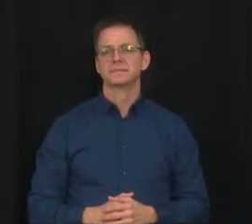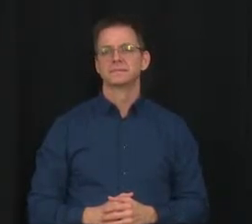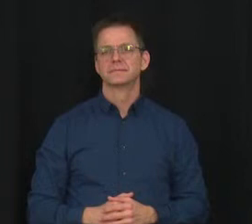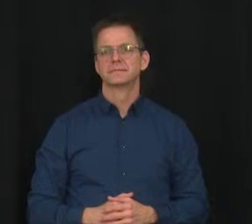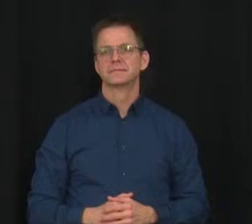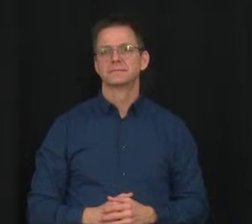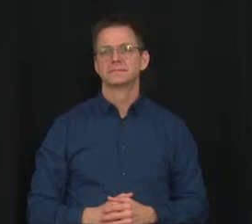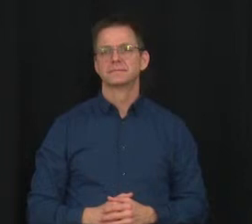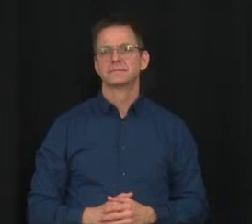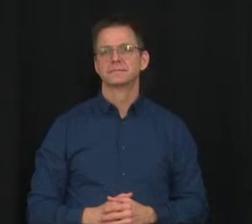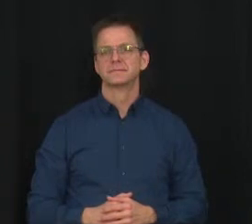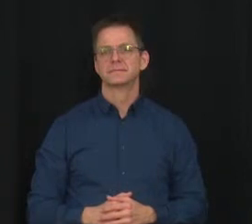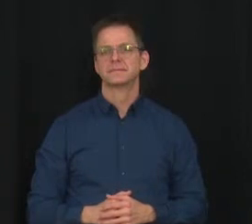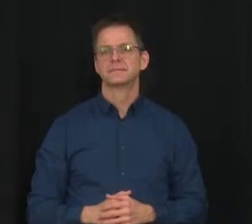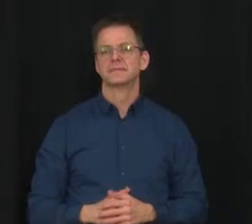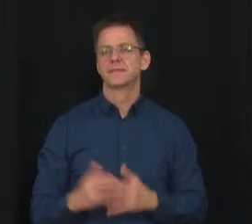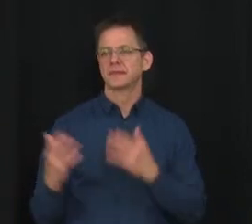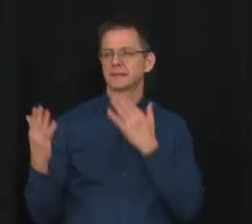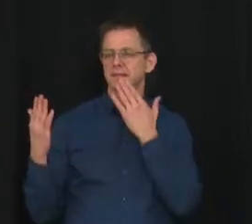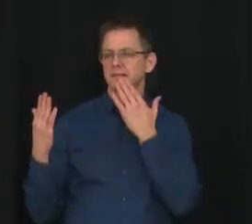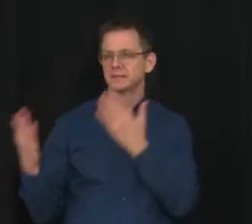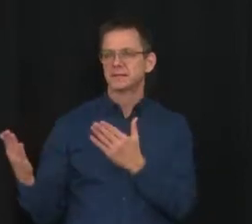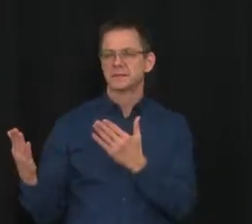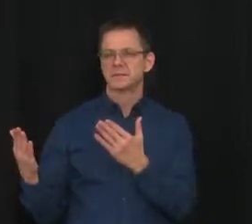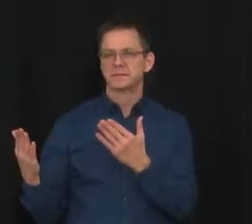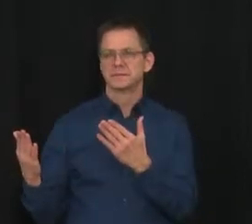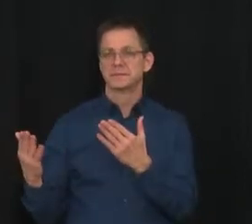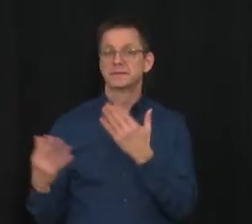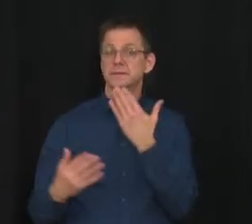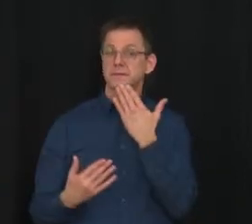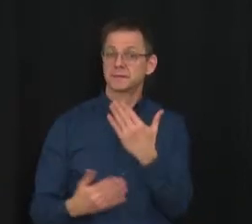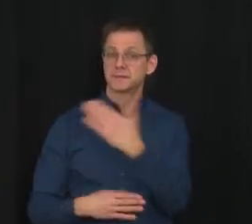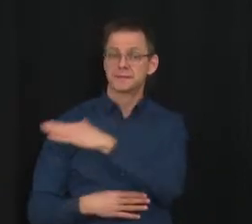Thank you Minister, and good afternoon everyone.